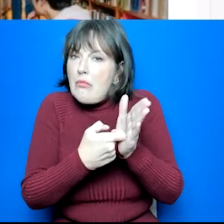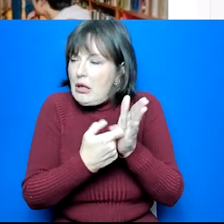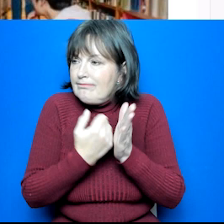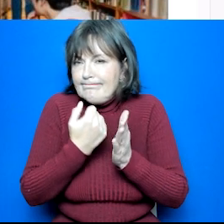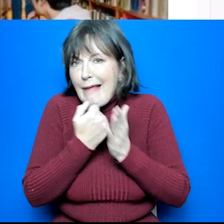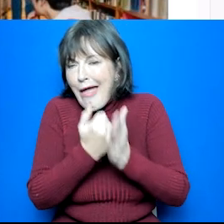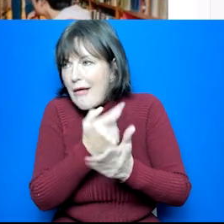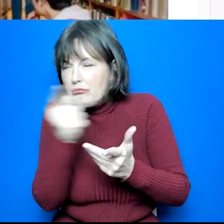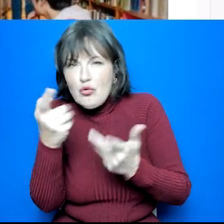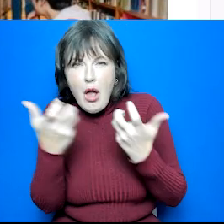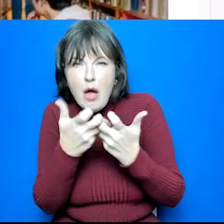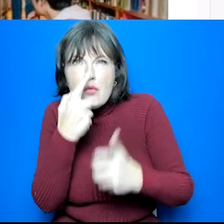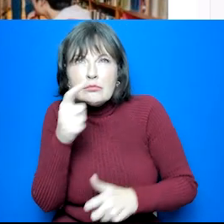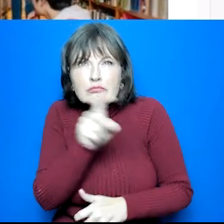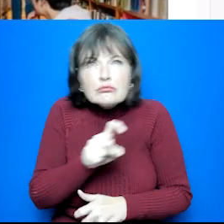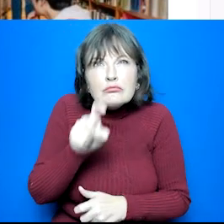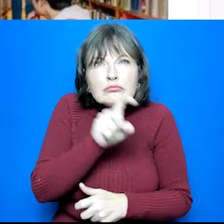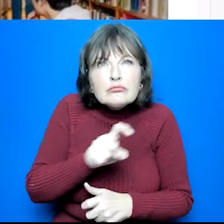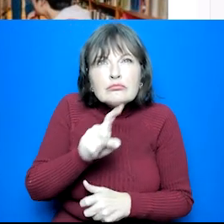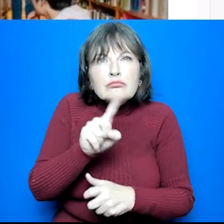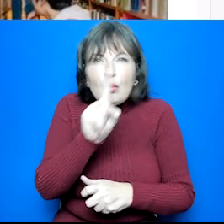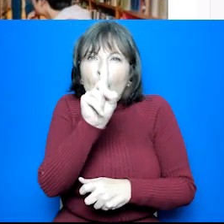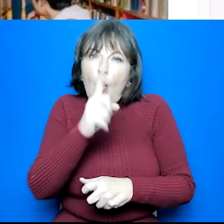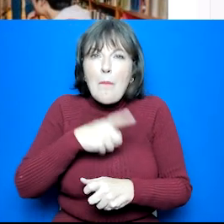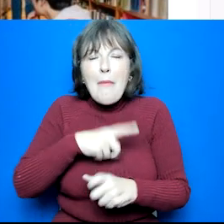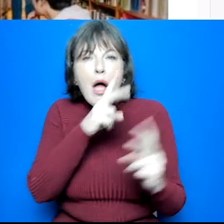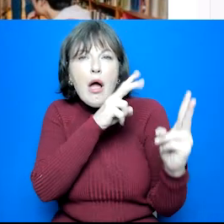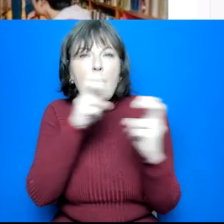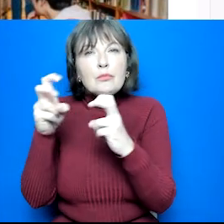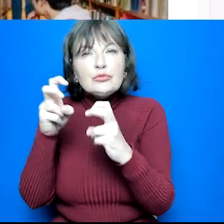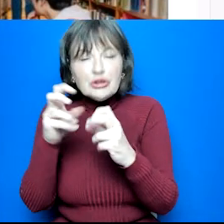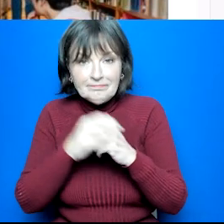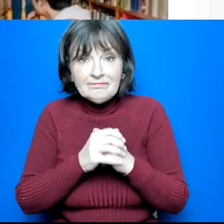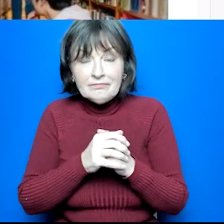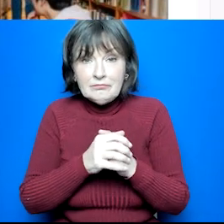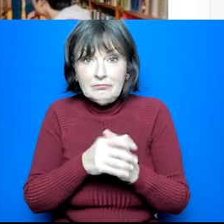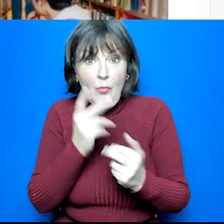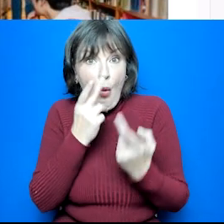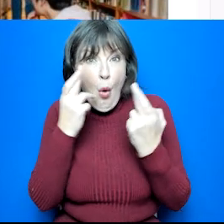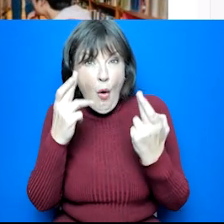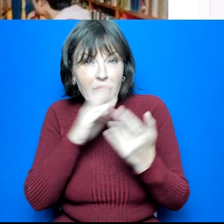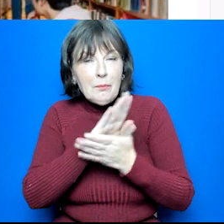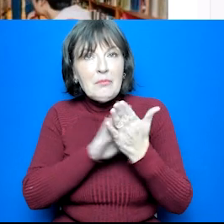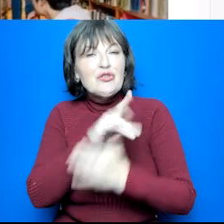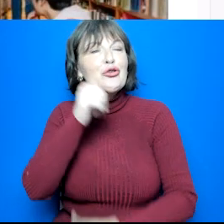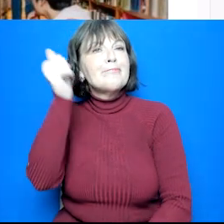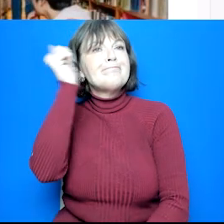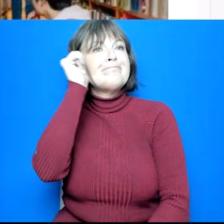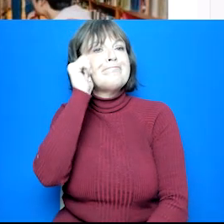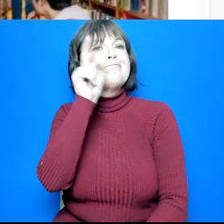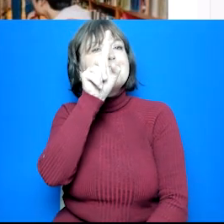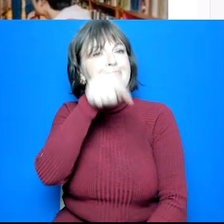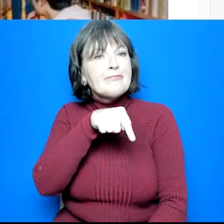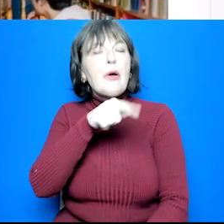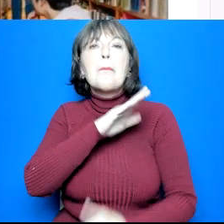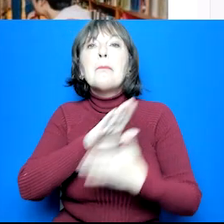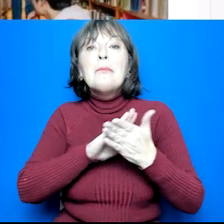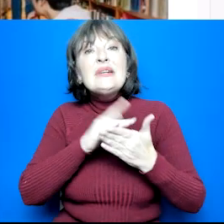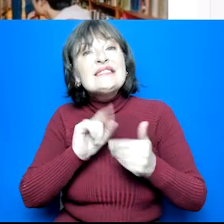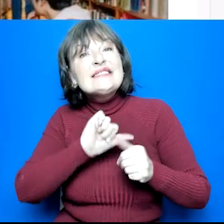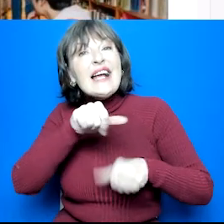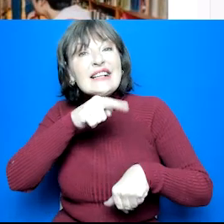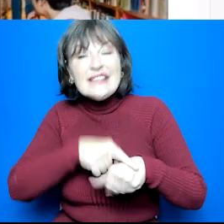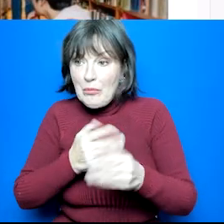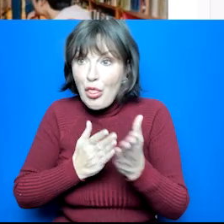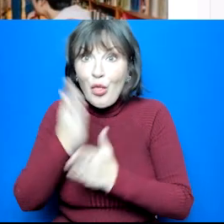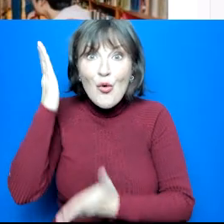you and your young person navigate the option choice content on the site. This will hopefully help familiarise you with the site so that you feel more confident going